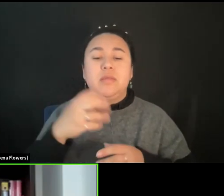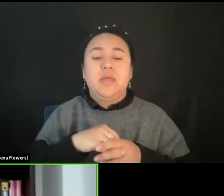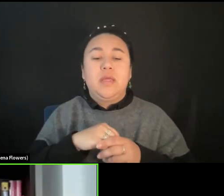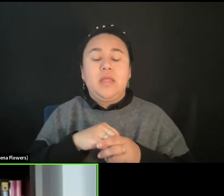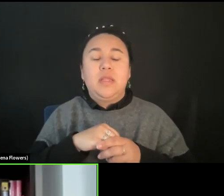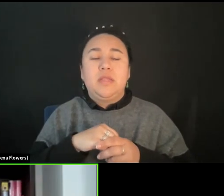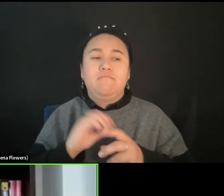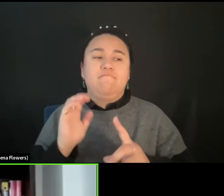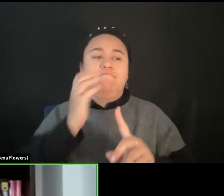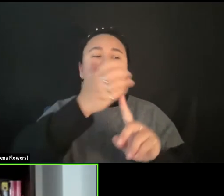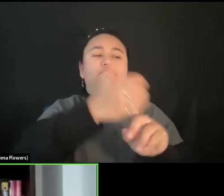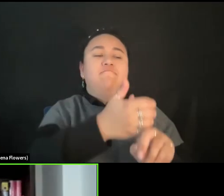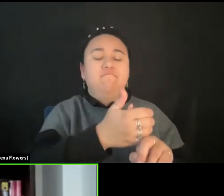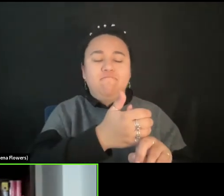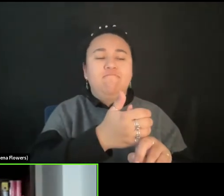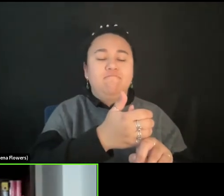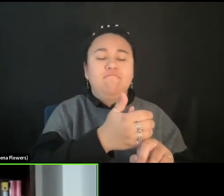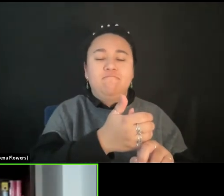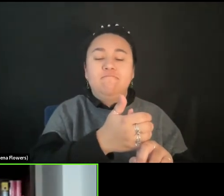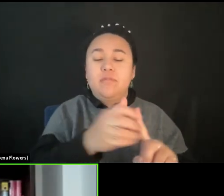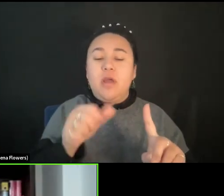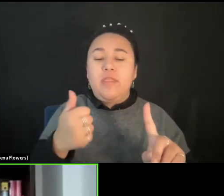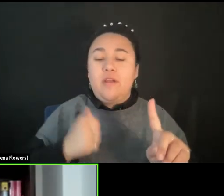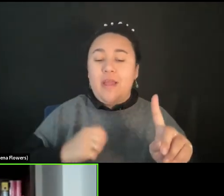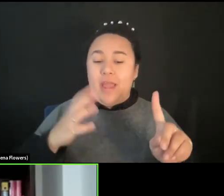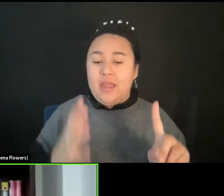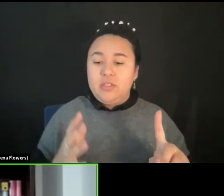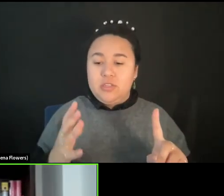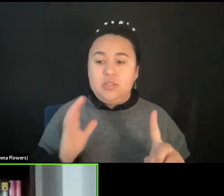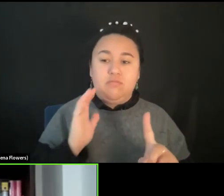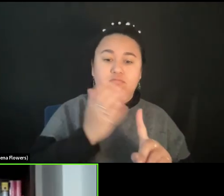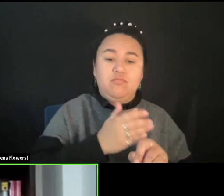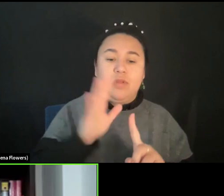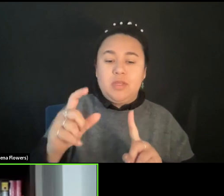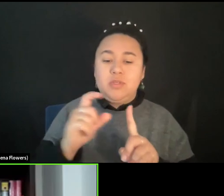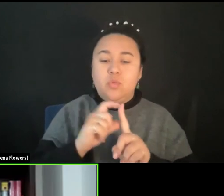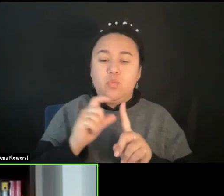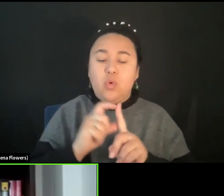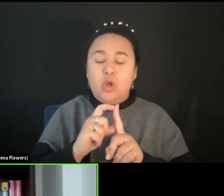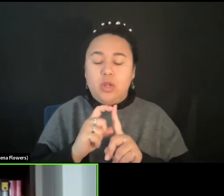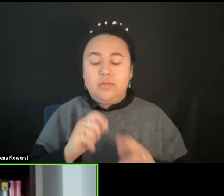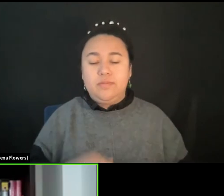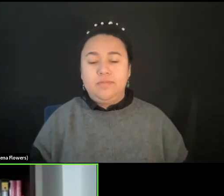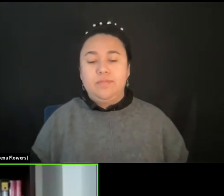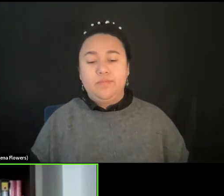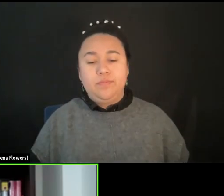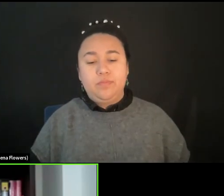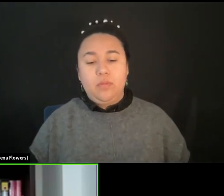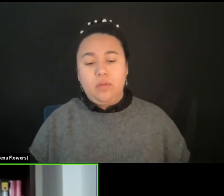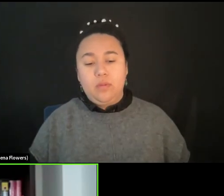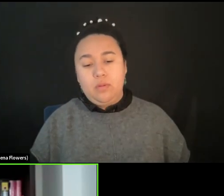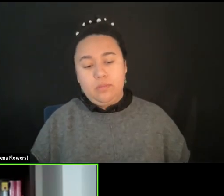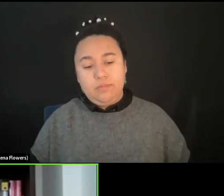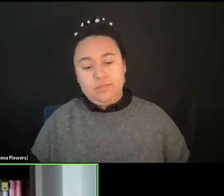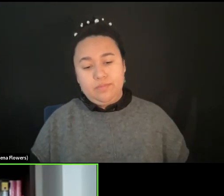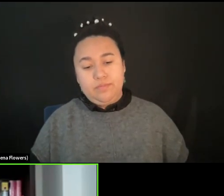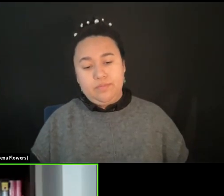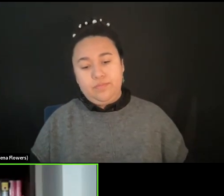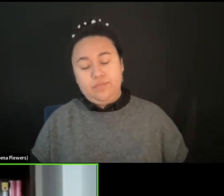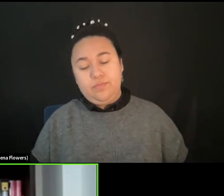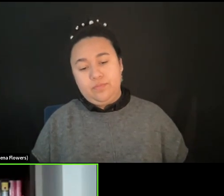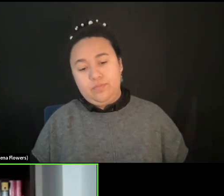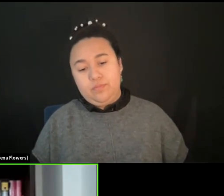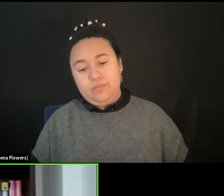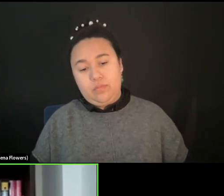person. So we are now in a very special place in our theatre history